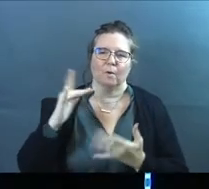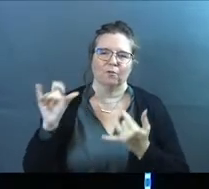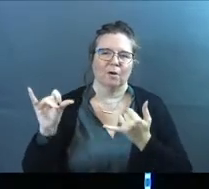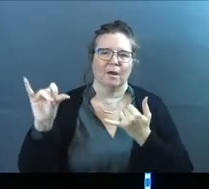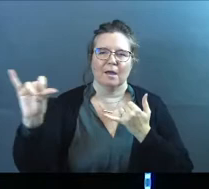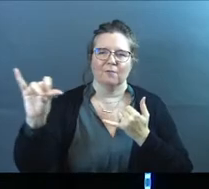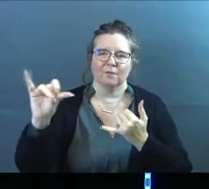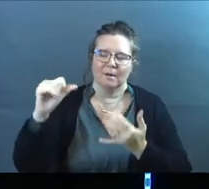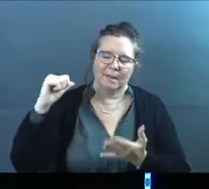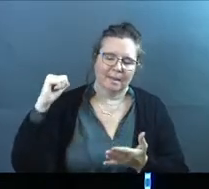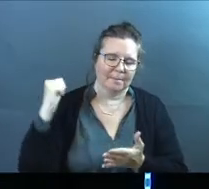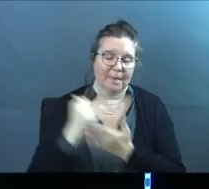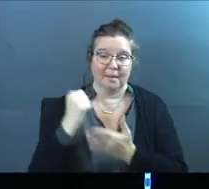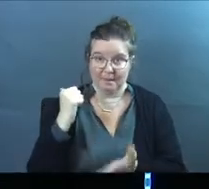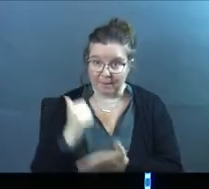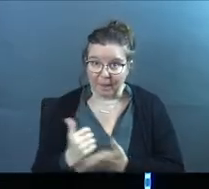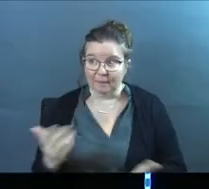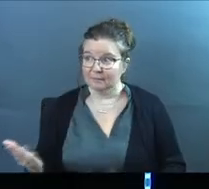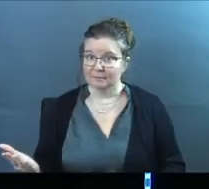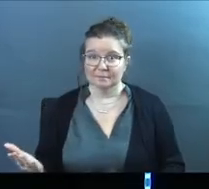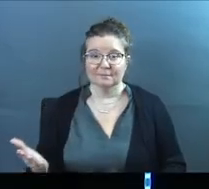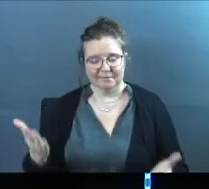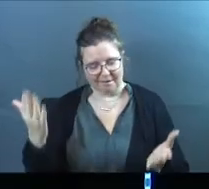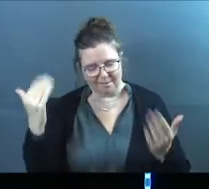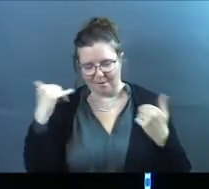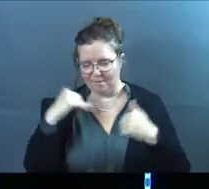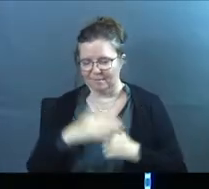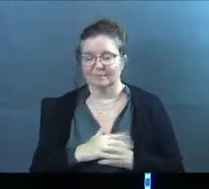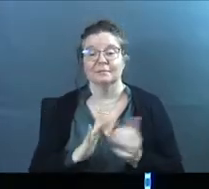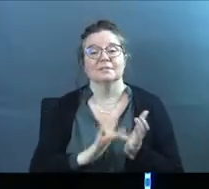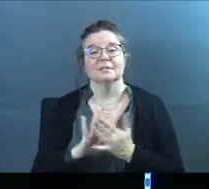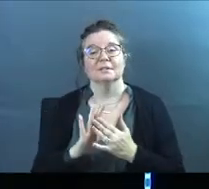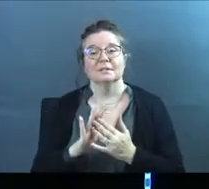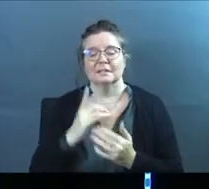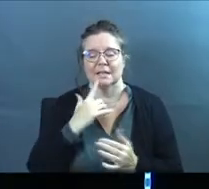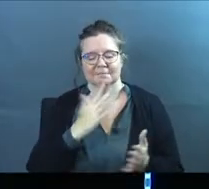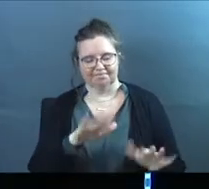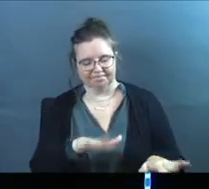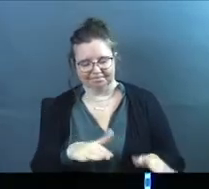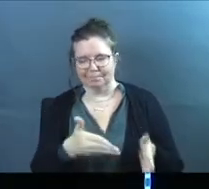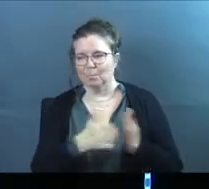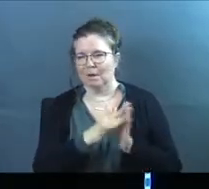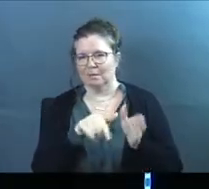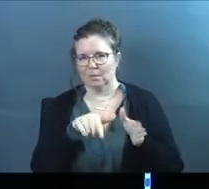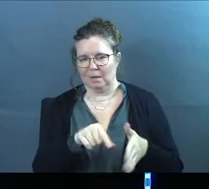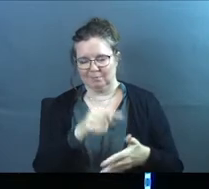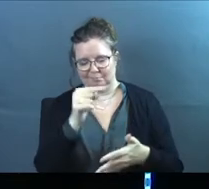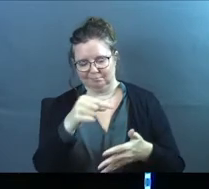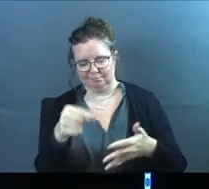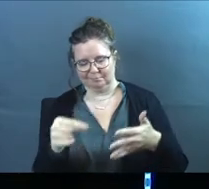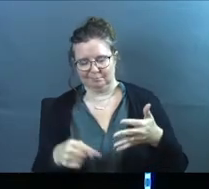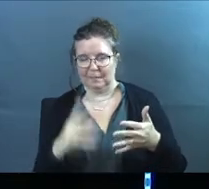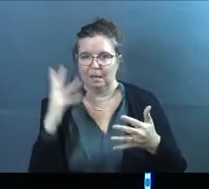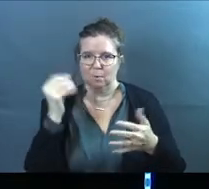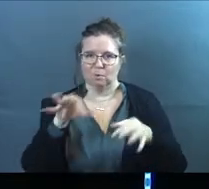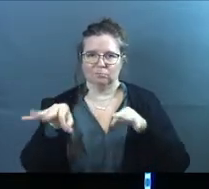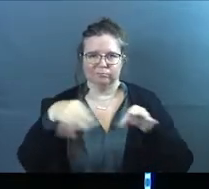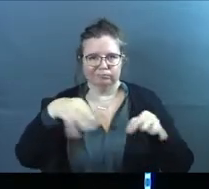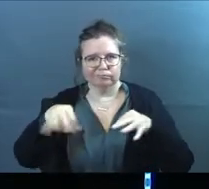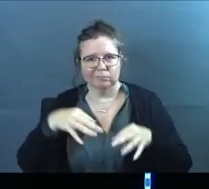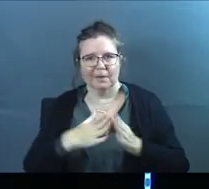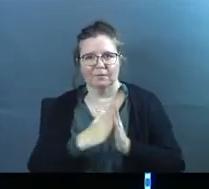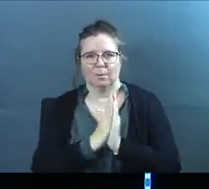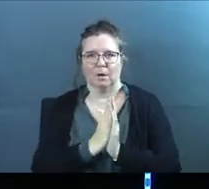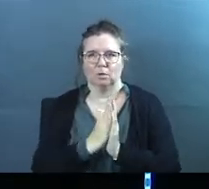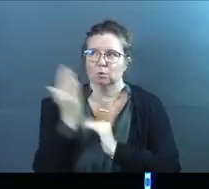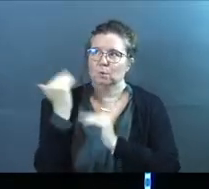forever. Amen. Amen? Come on. So Jesus comes, and he's like, here's how you should pray, right? And he gives them this beautiful walkthrough of a